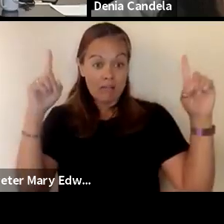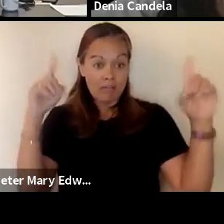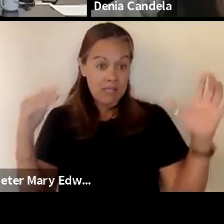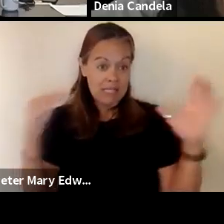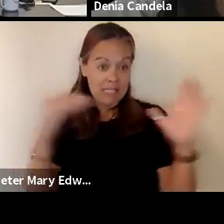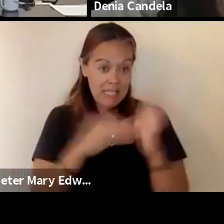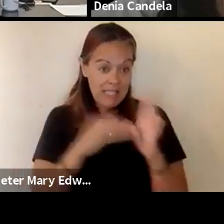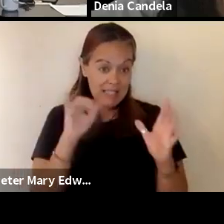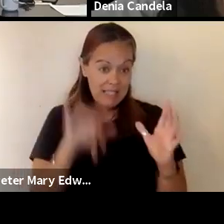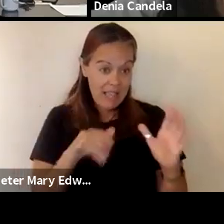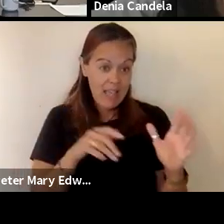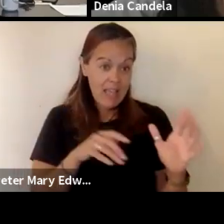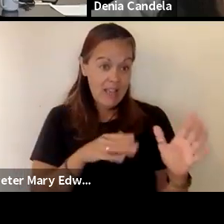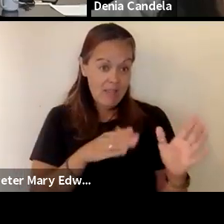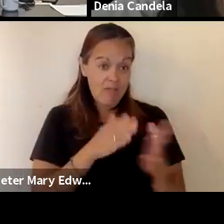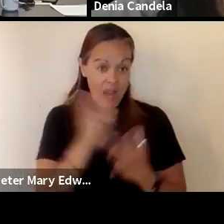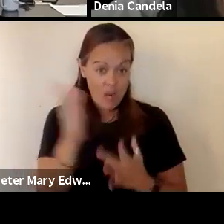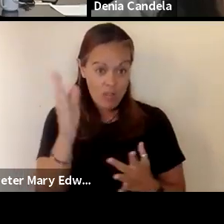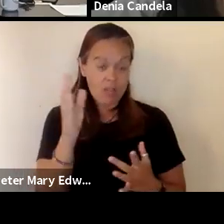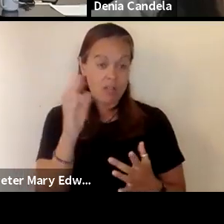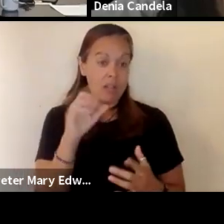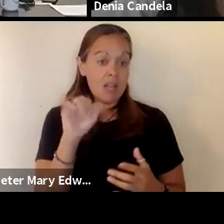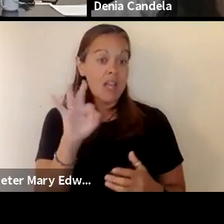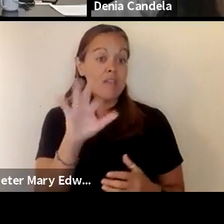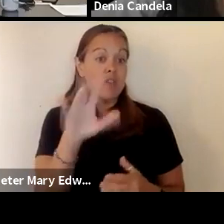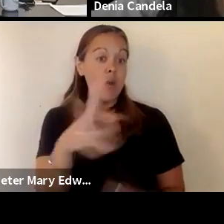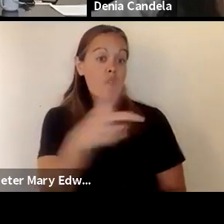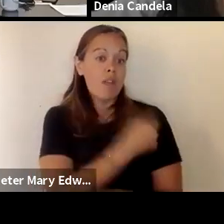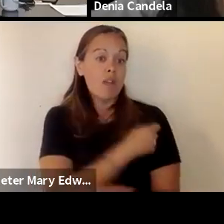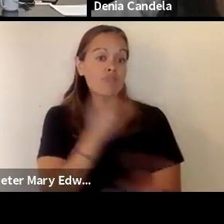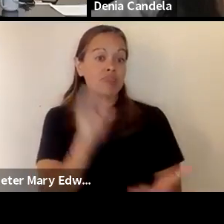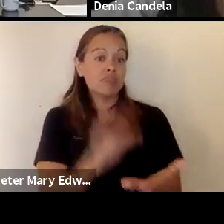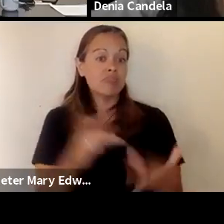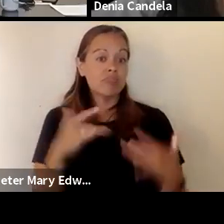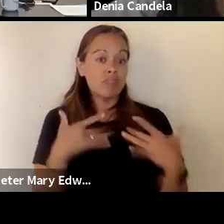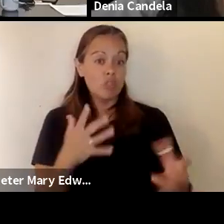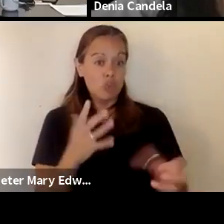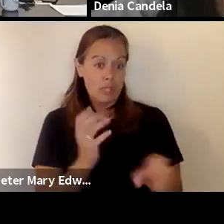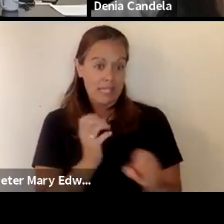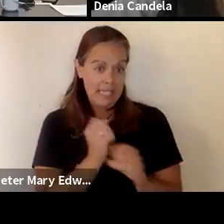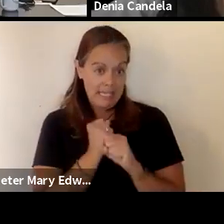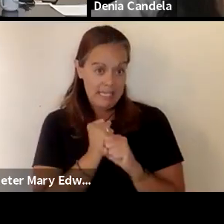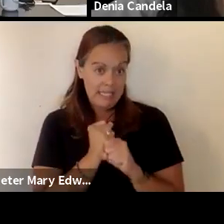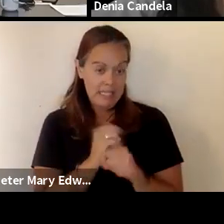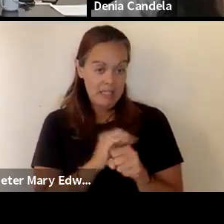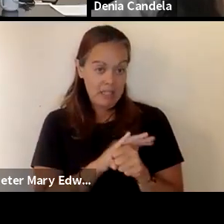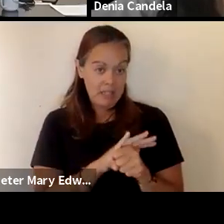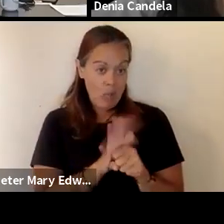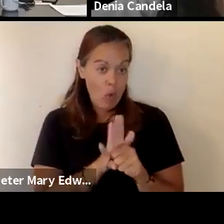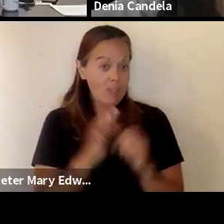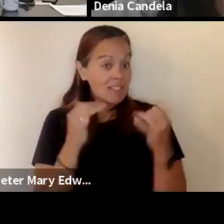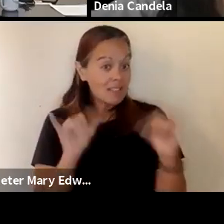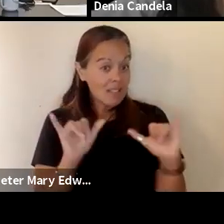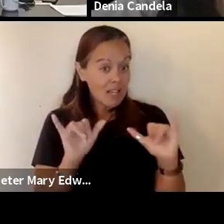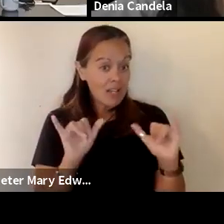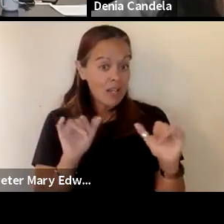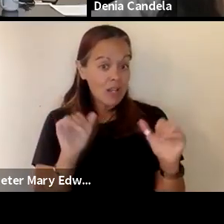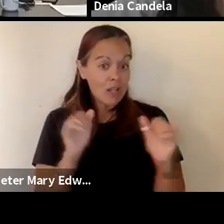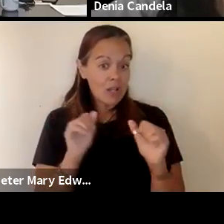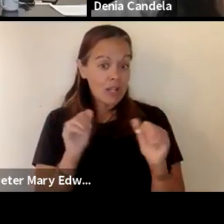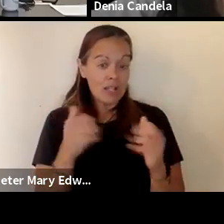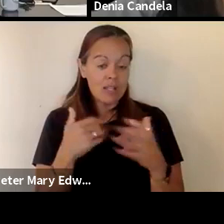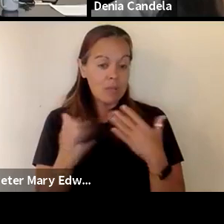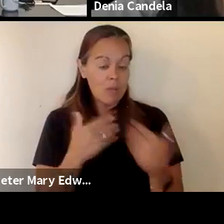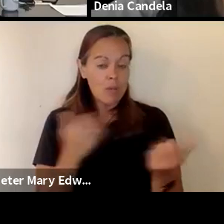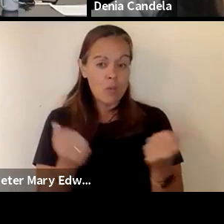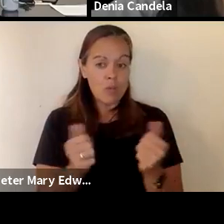this variant so if you're vaccinated you are less likely to get coded still even with the new variant